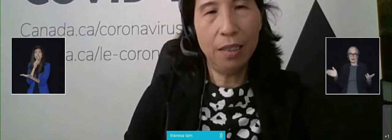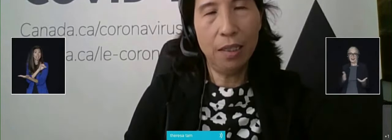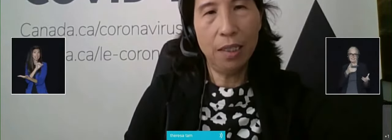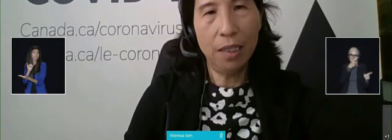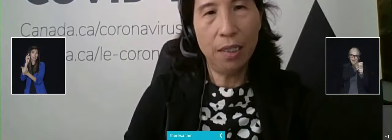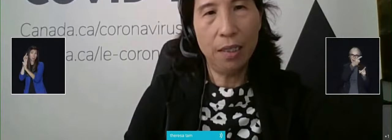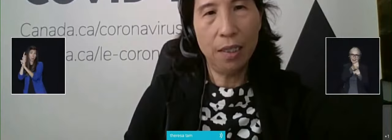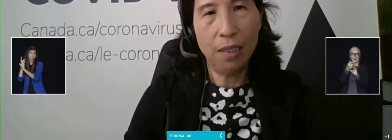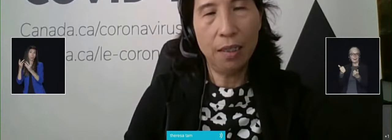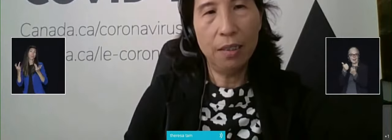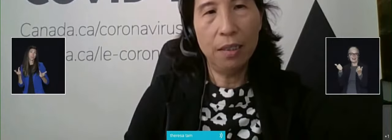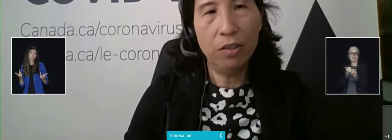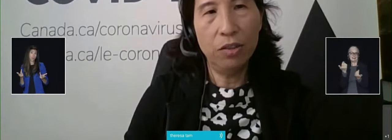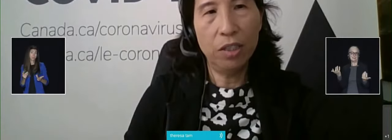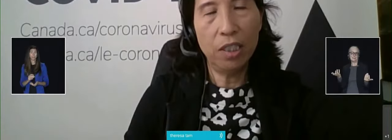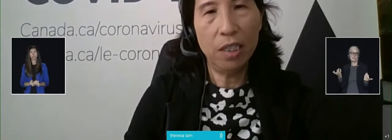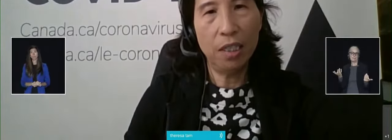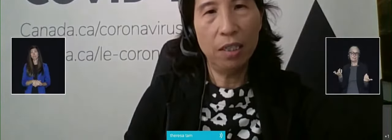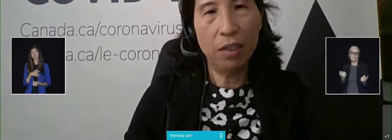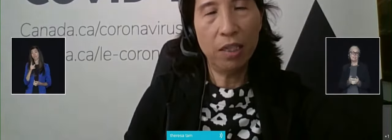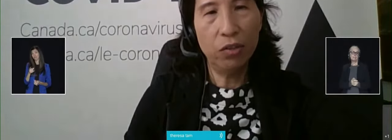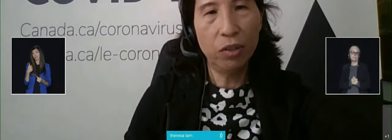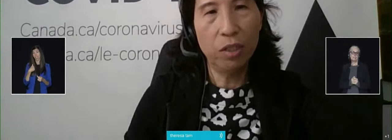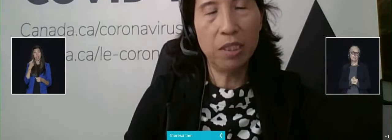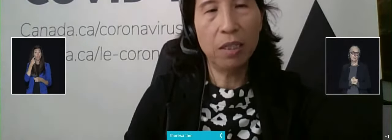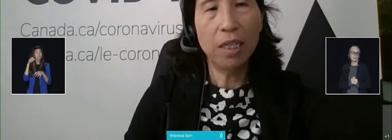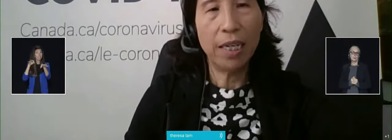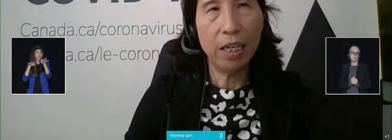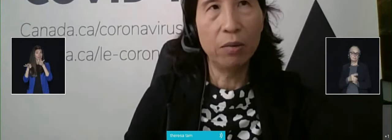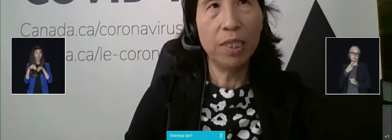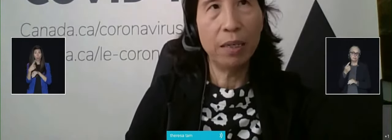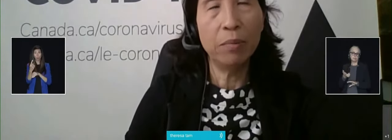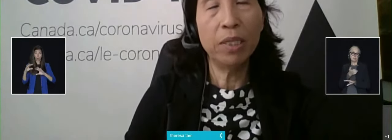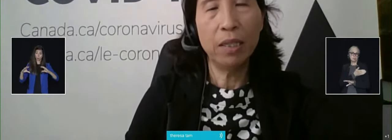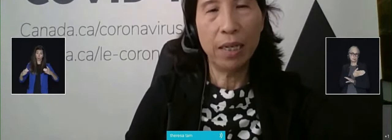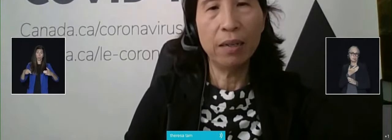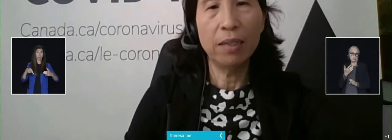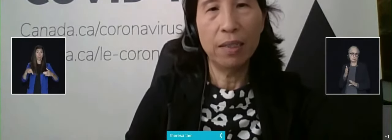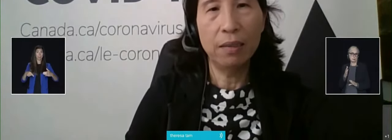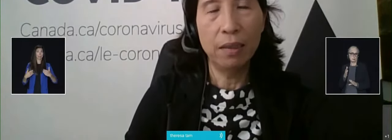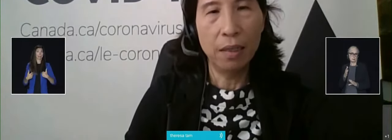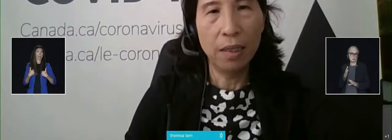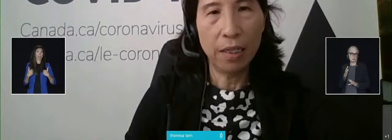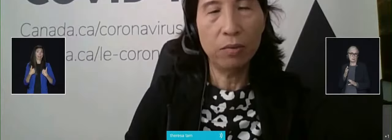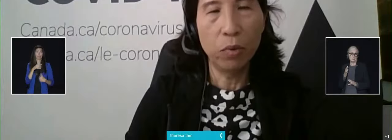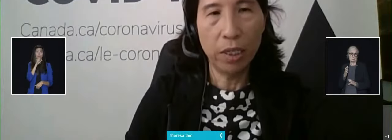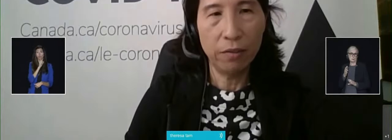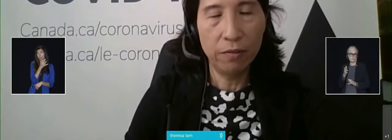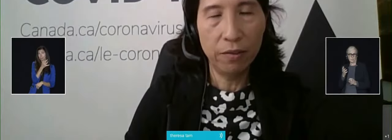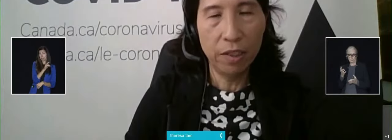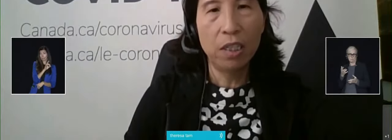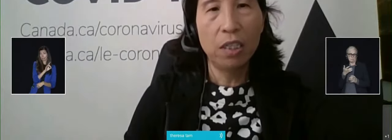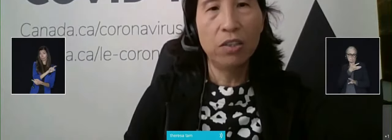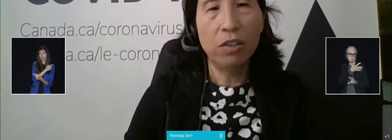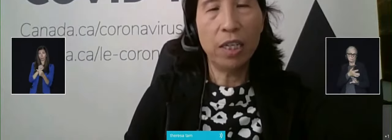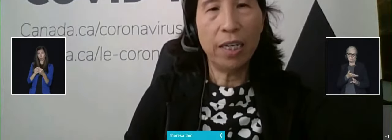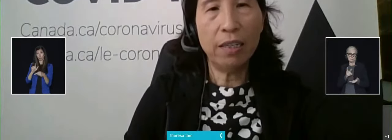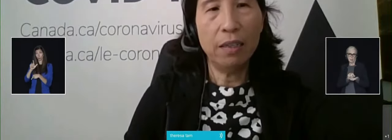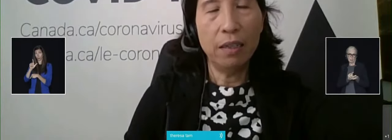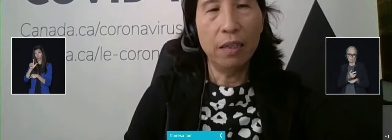session, particularly in that 18 to 39-year age group is going to help dampen that next wave.